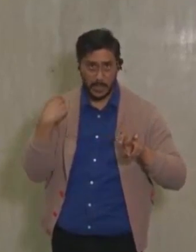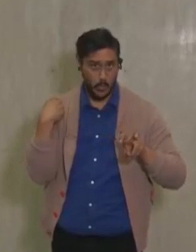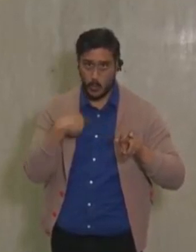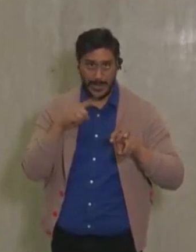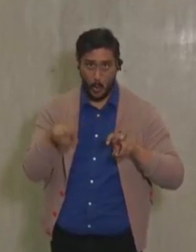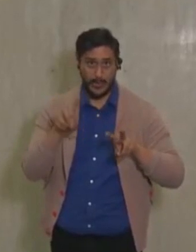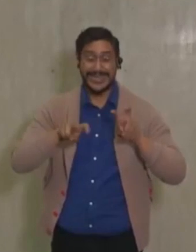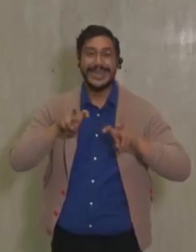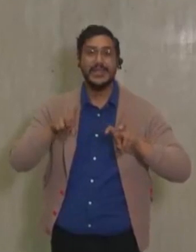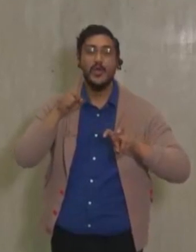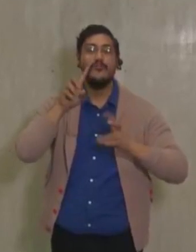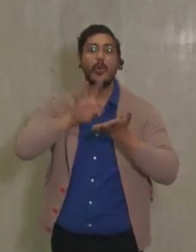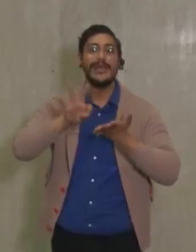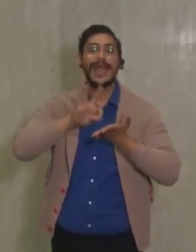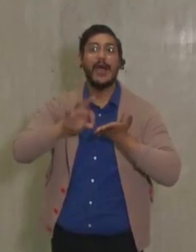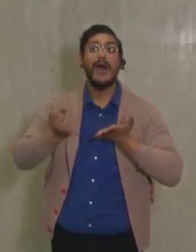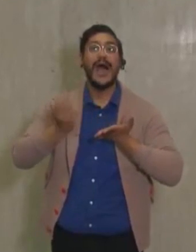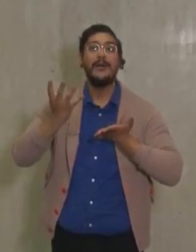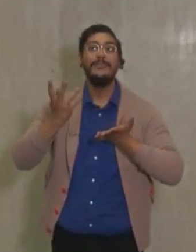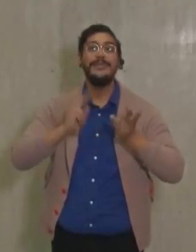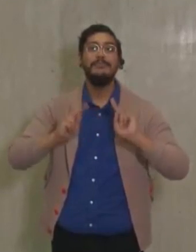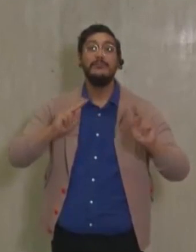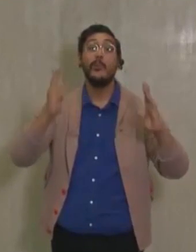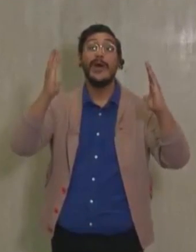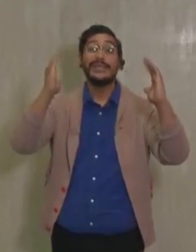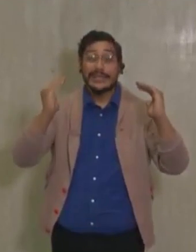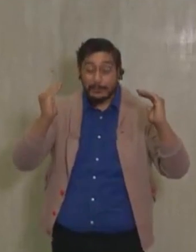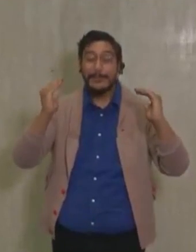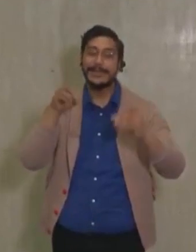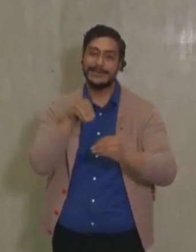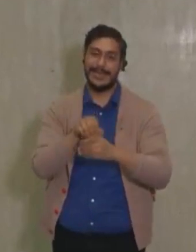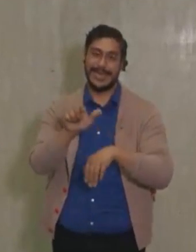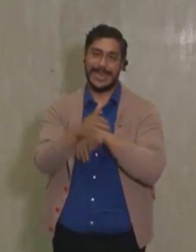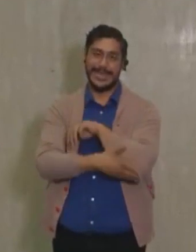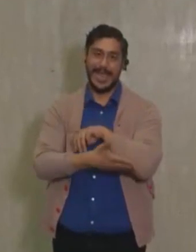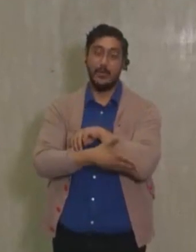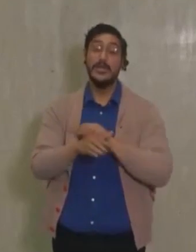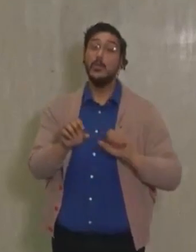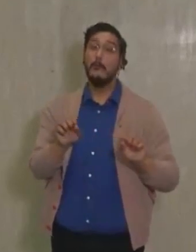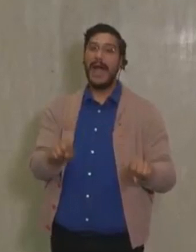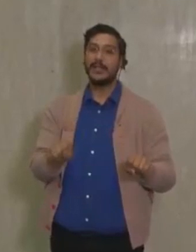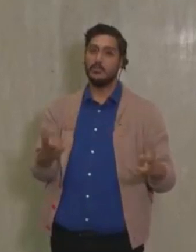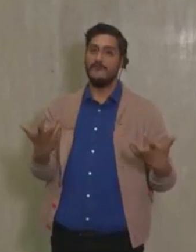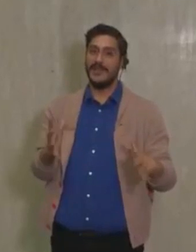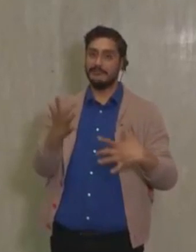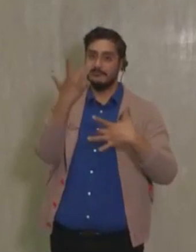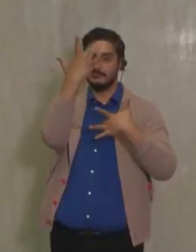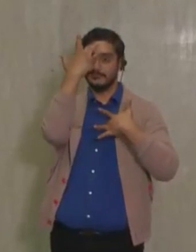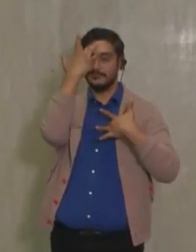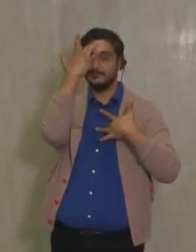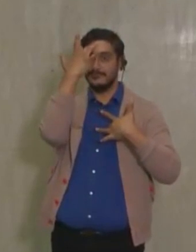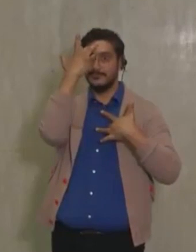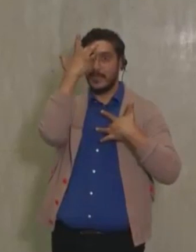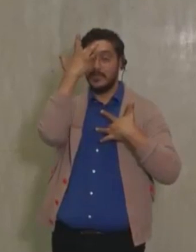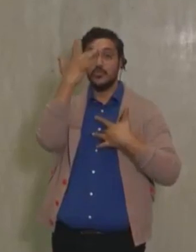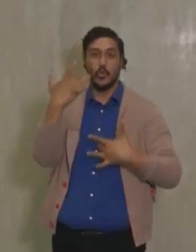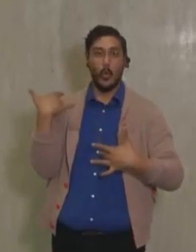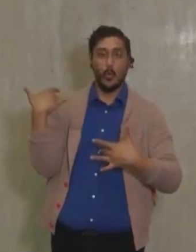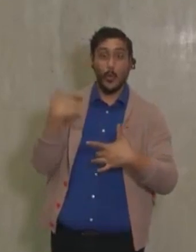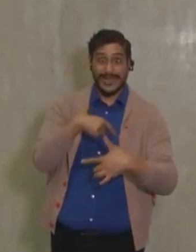count the expected number of people in Los Angeles County who have been infected. So we adjust our analysis